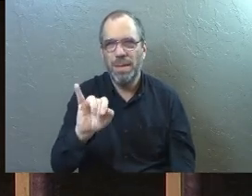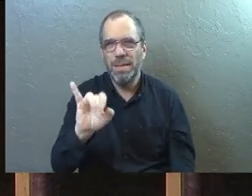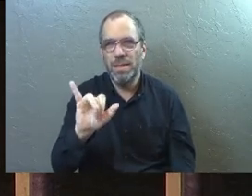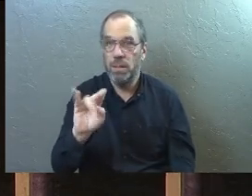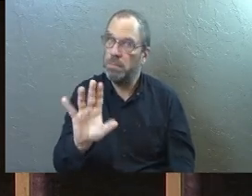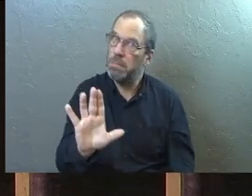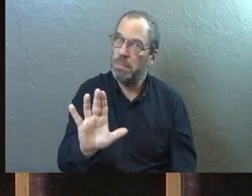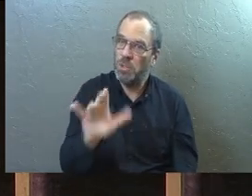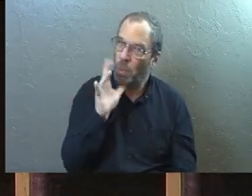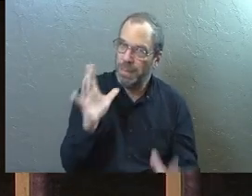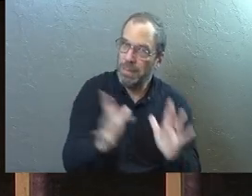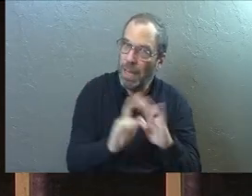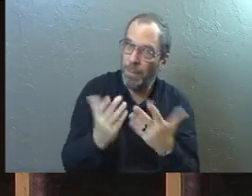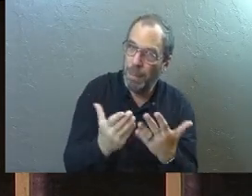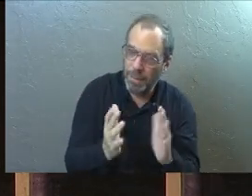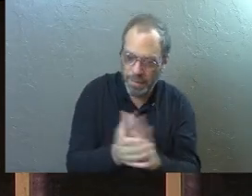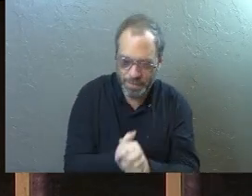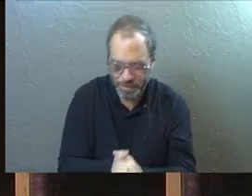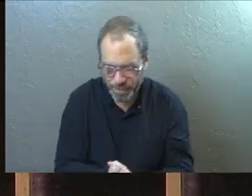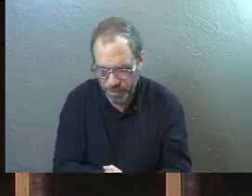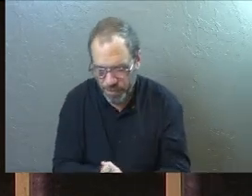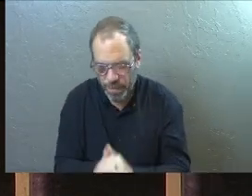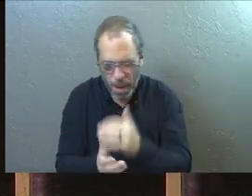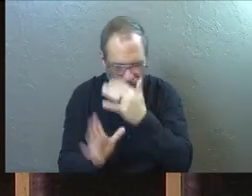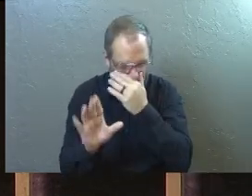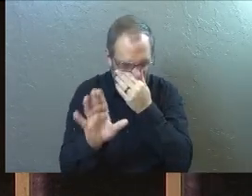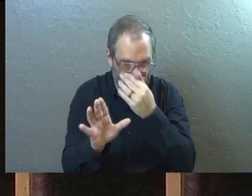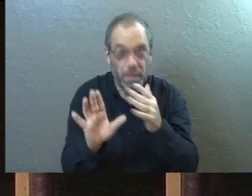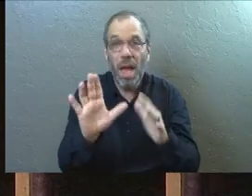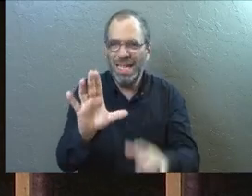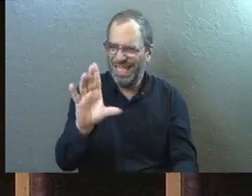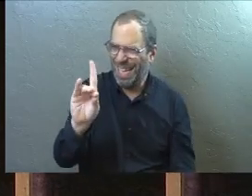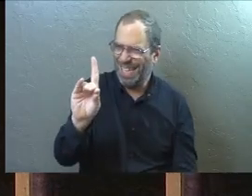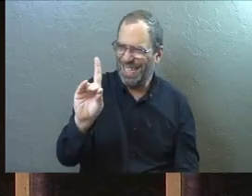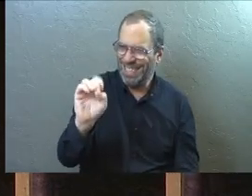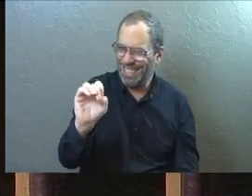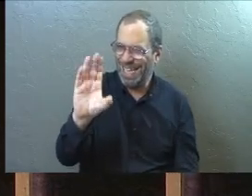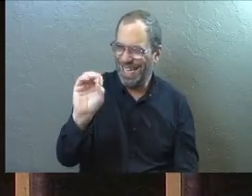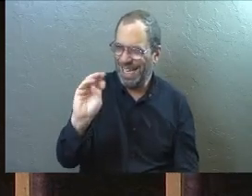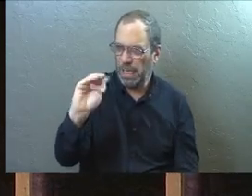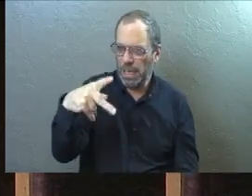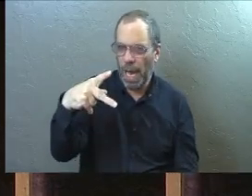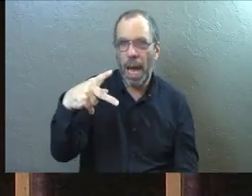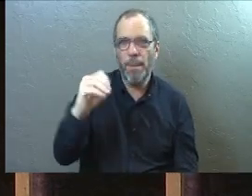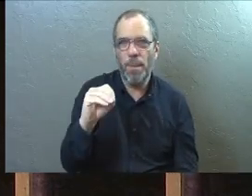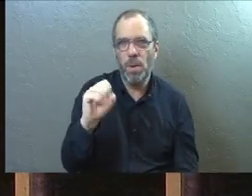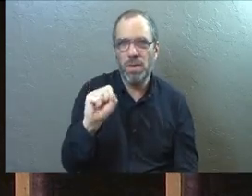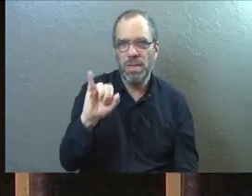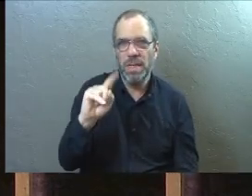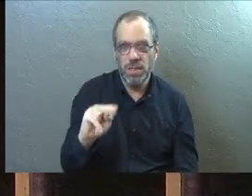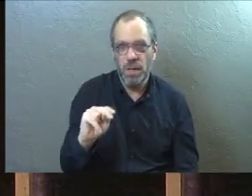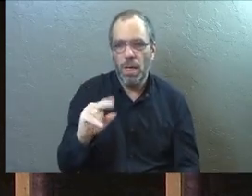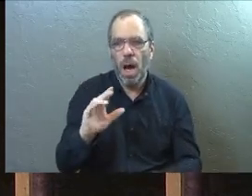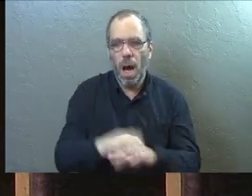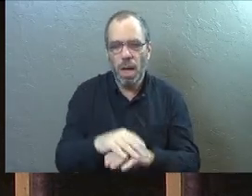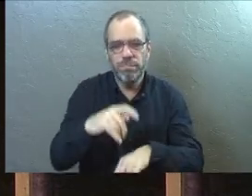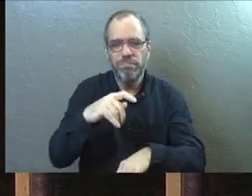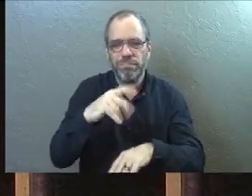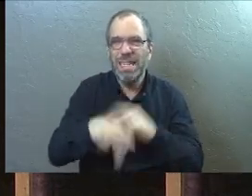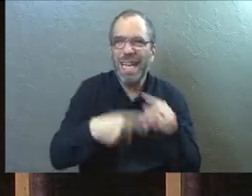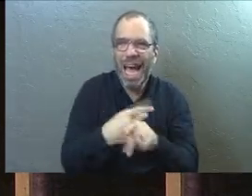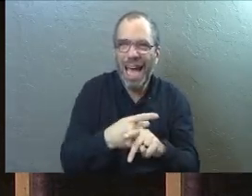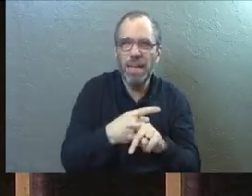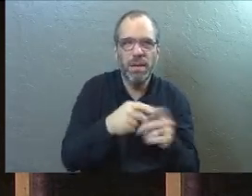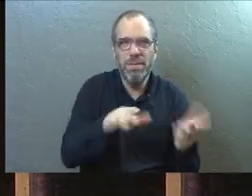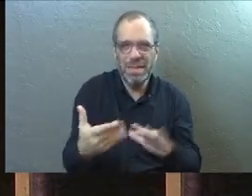learned. So this is not scriptural, uh, this next part. Um, but decomposition, the timing of it matters very much on the manner of death, um,